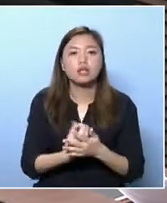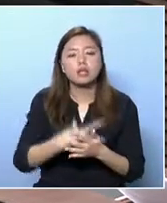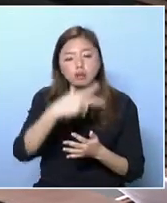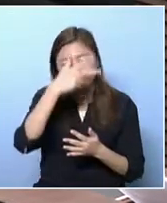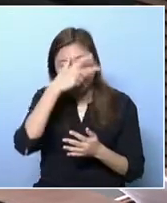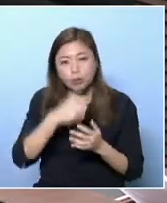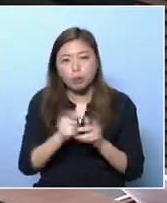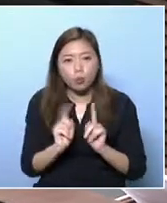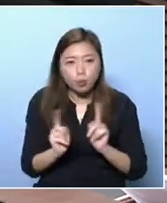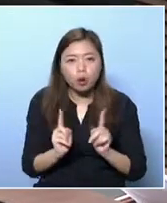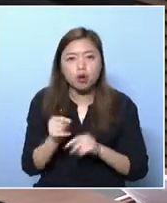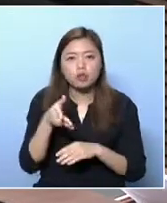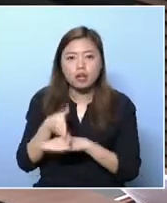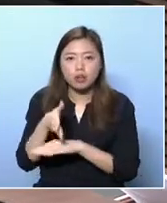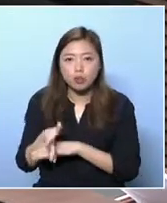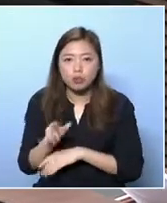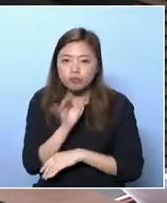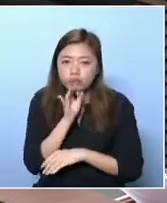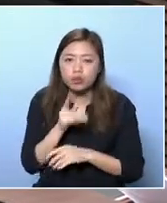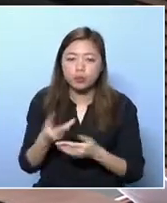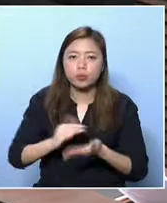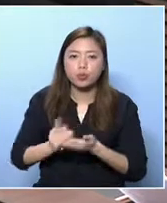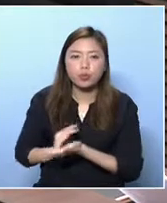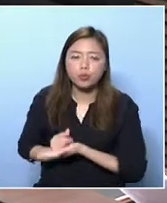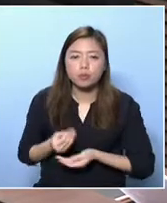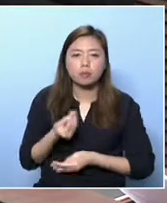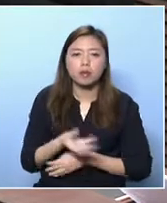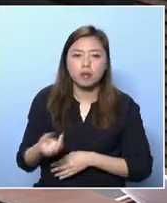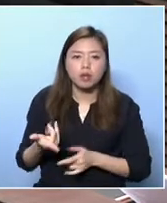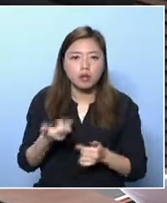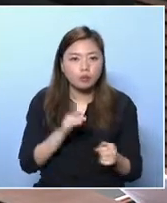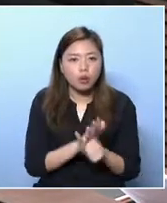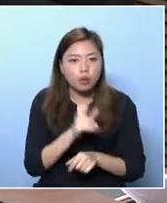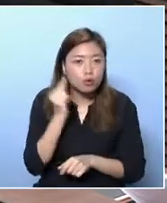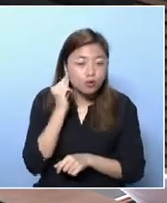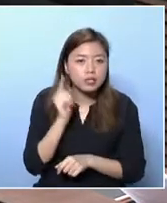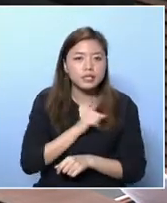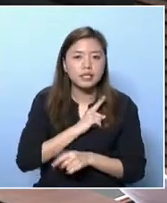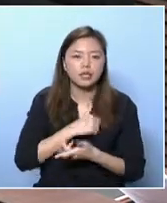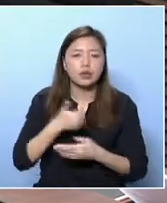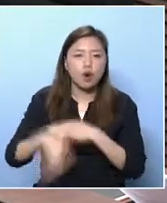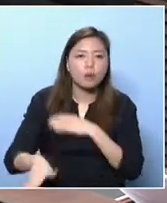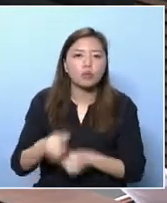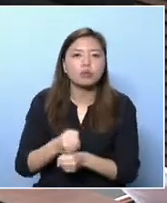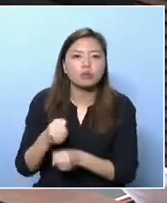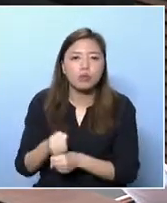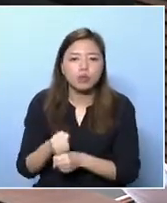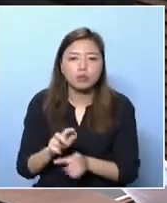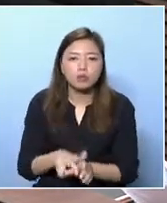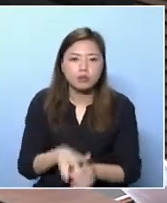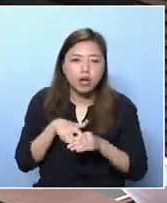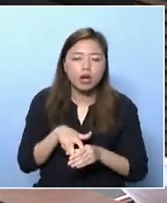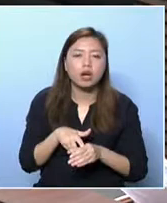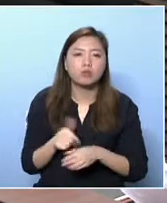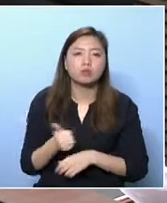extensive childcare service for school students. And there should be service vouchers to families